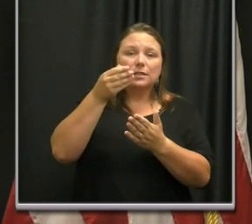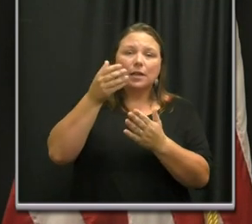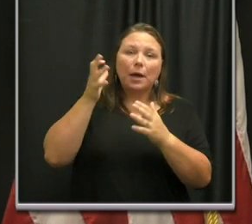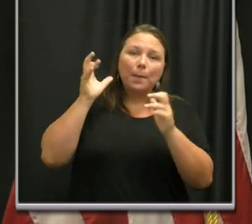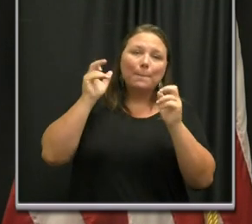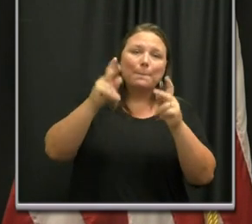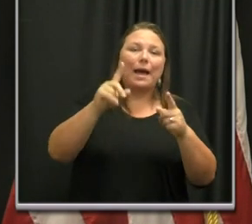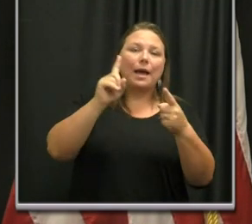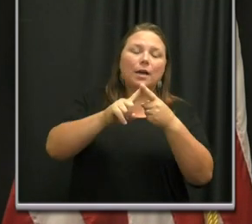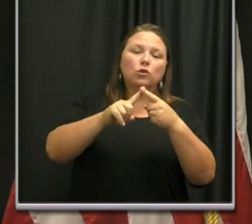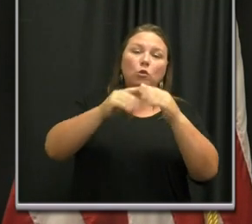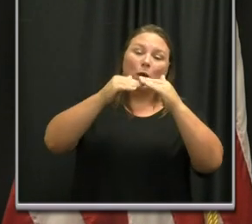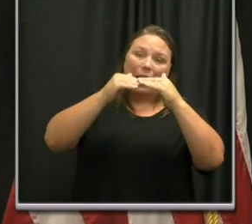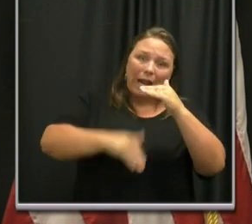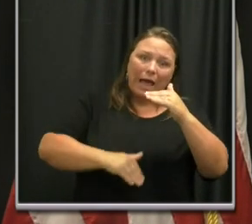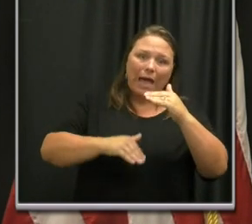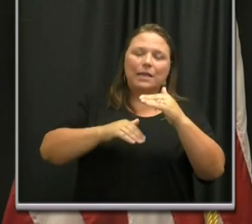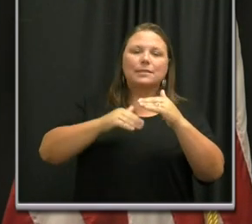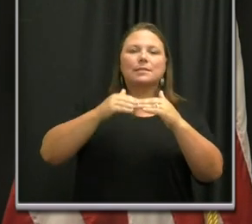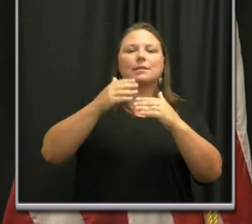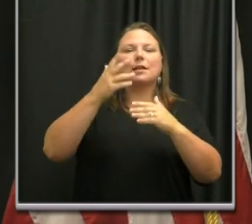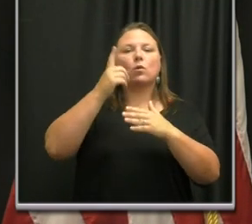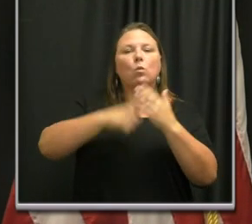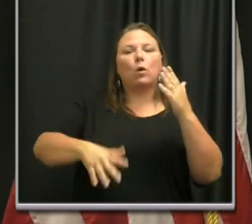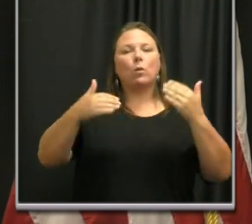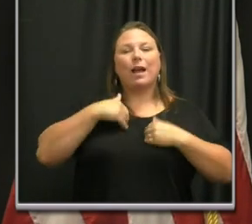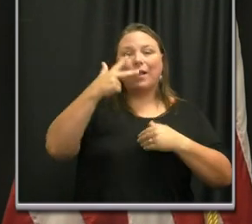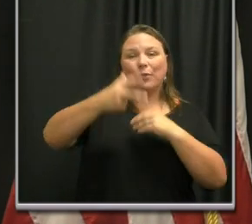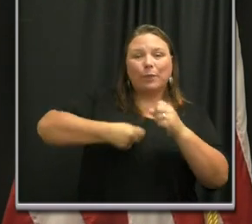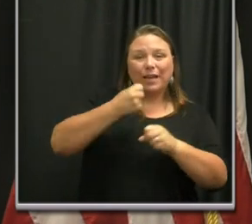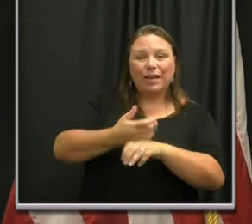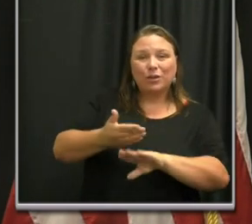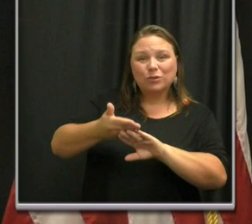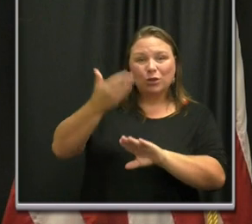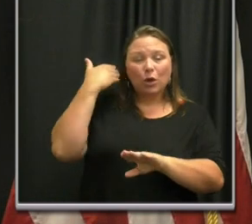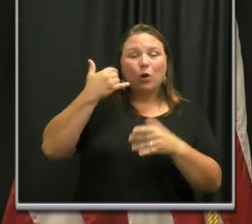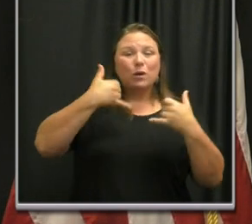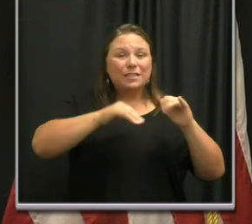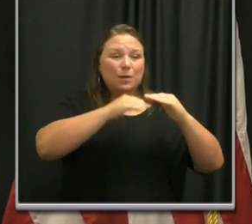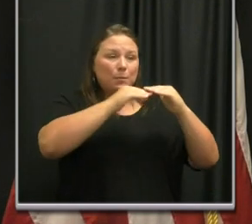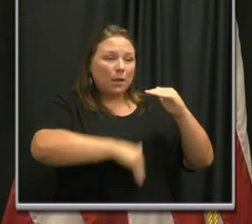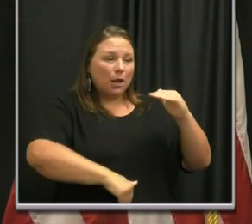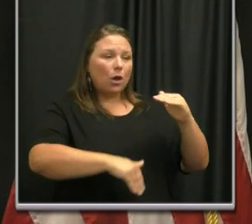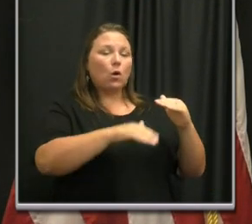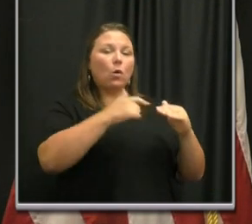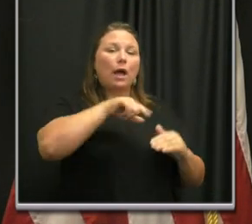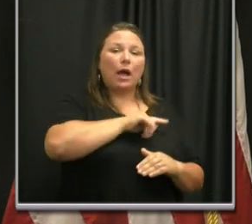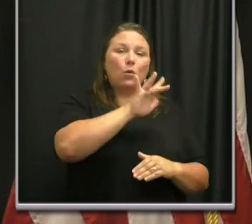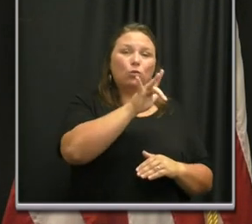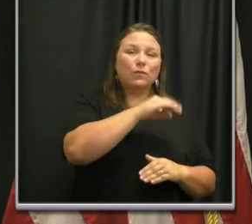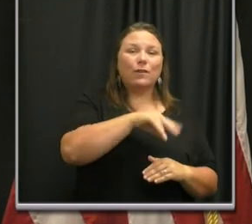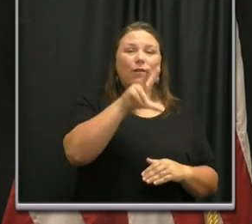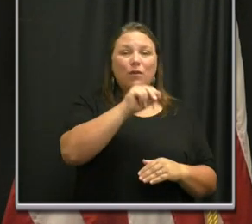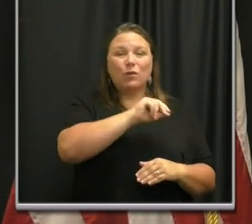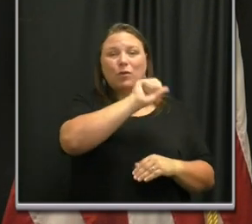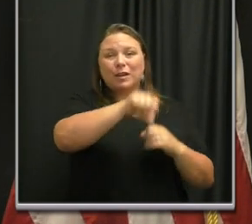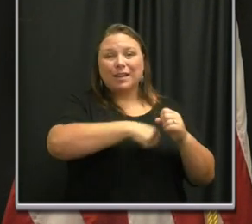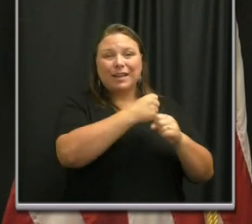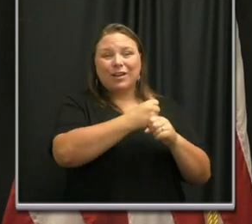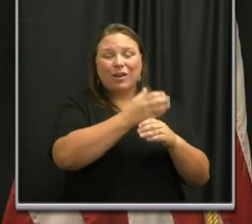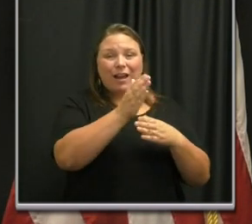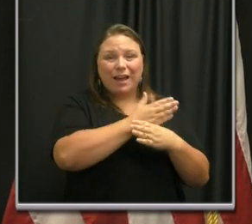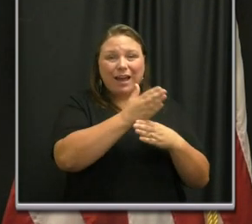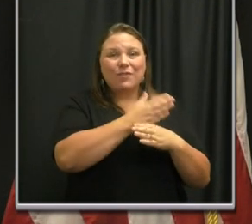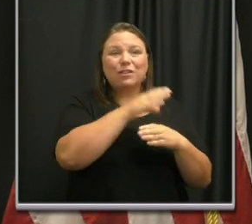to less than what it was three years ago and is below what our 25 and 30-year average tax rate is in the